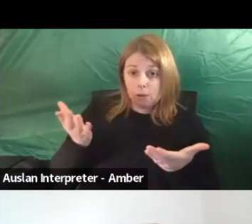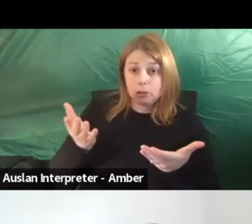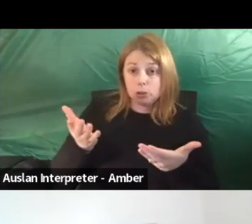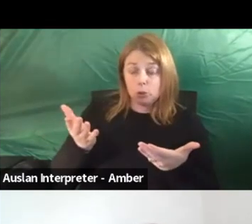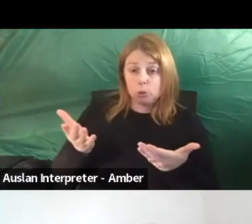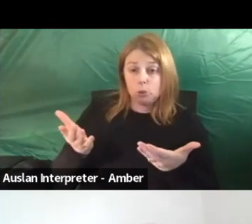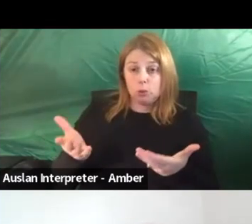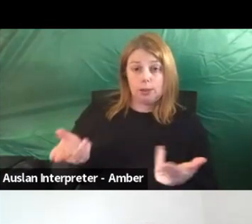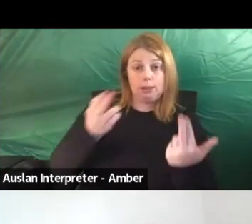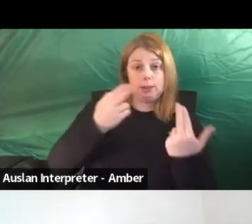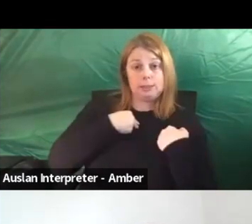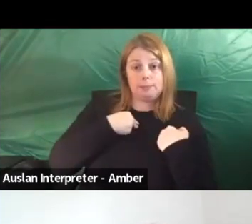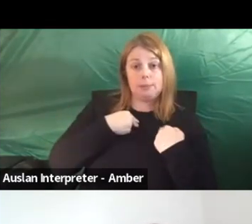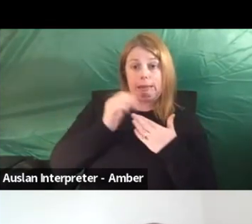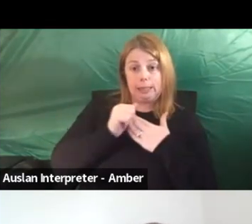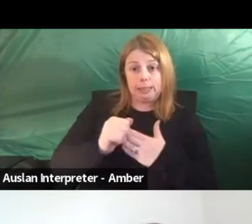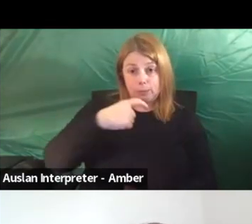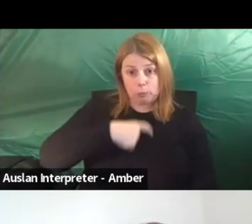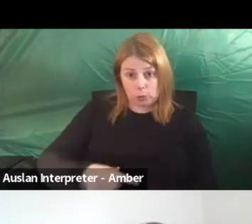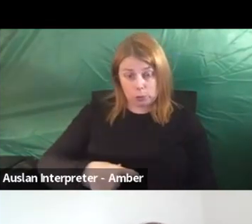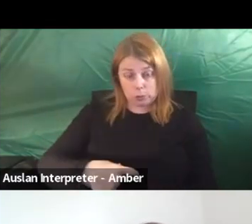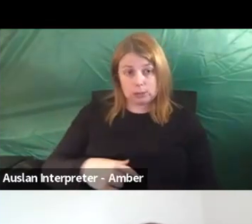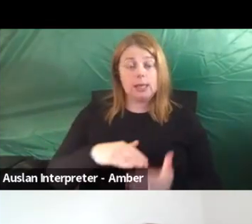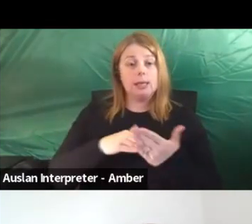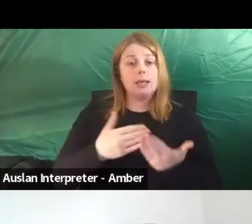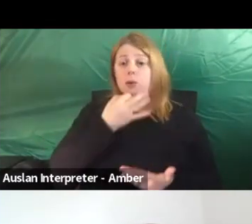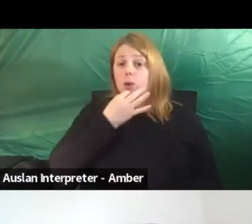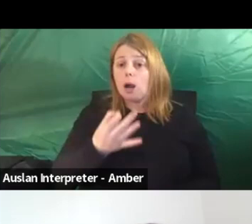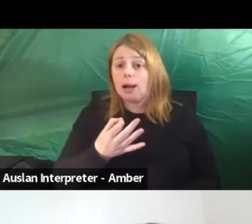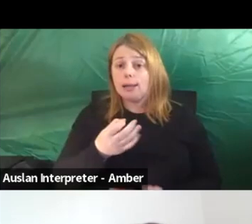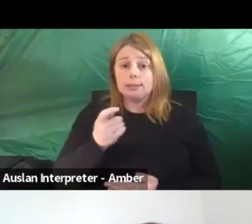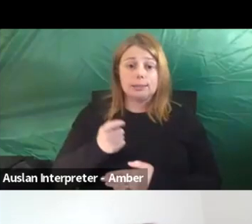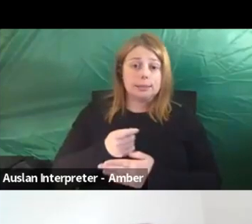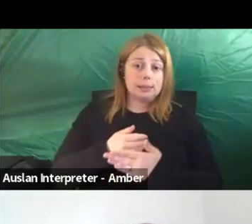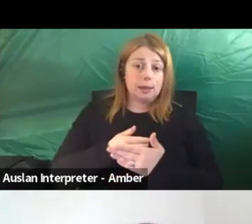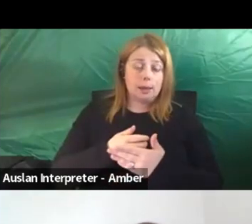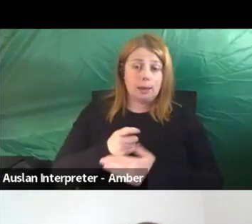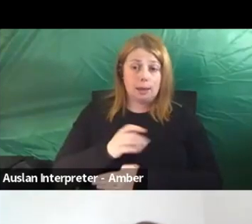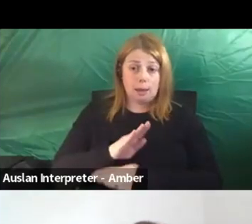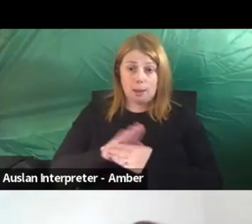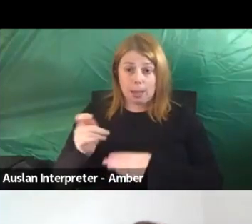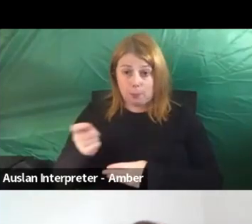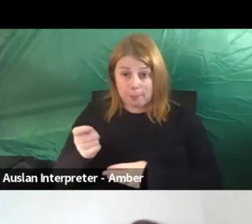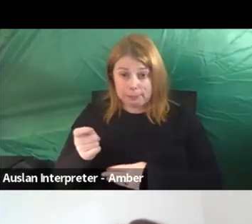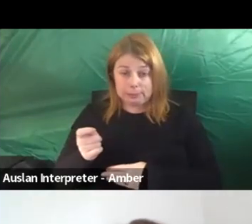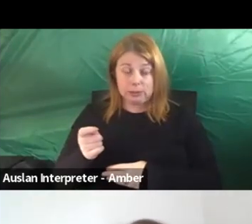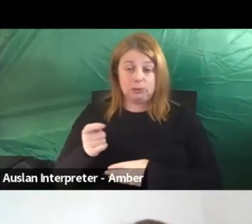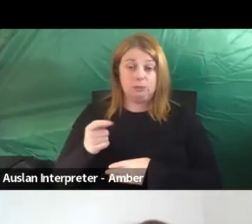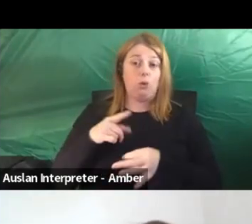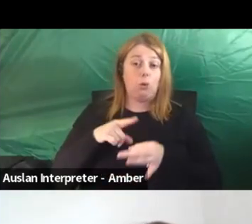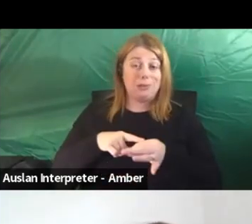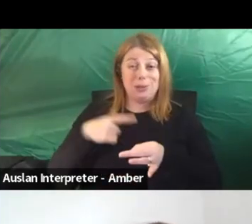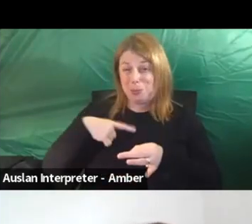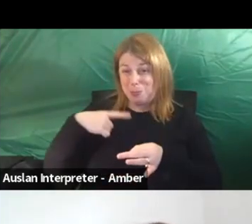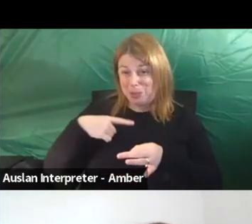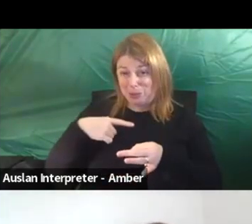I'm just going to throw now to individual panel members to ask some questions. And just because we've had some technical difficulties early on, we're a